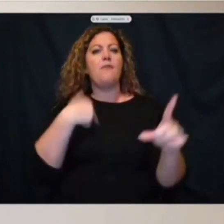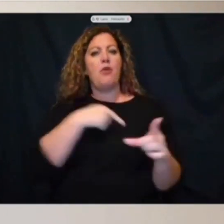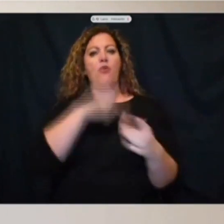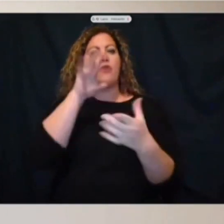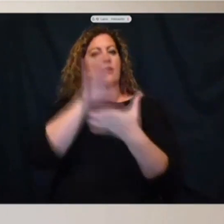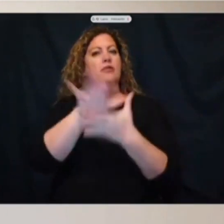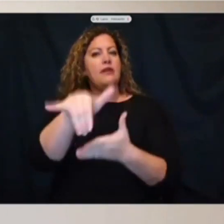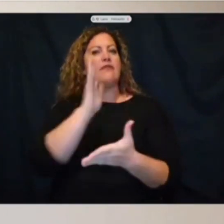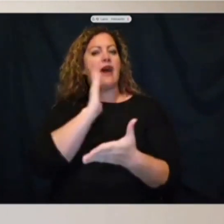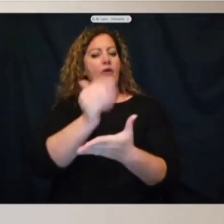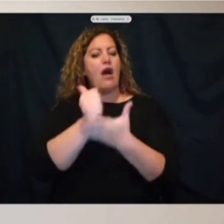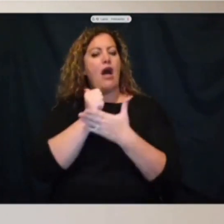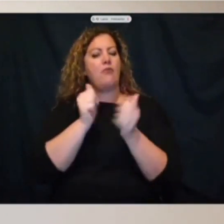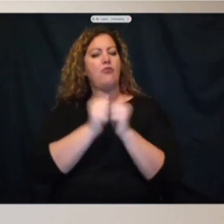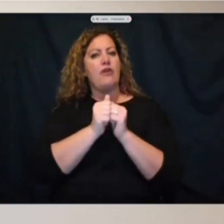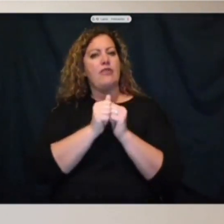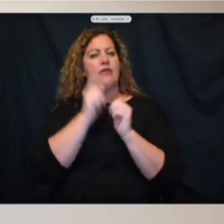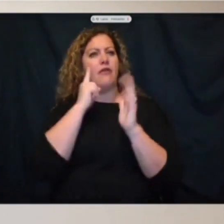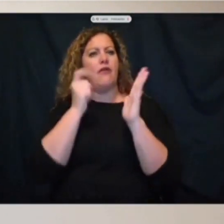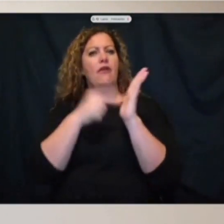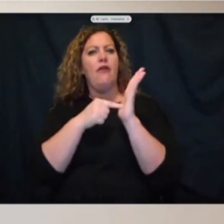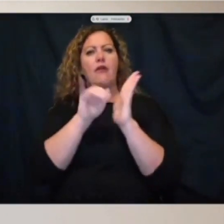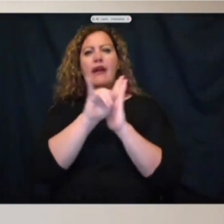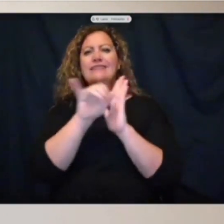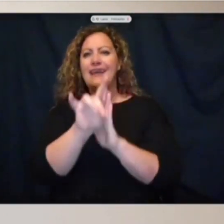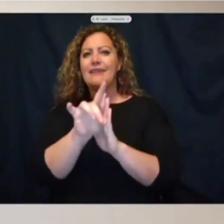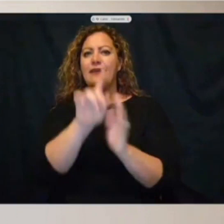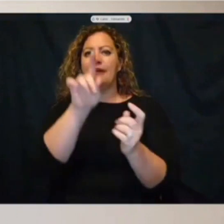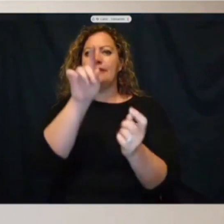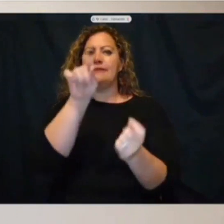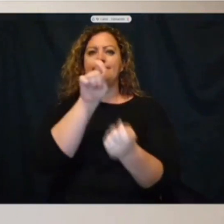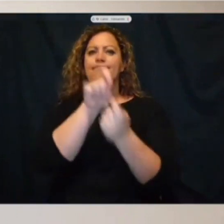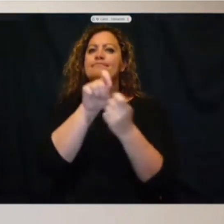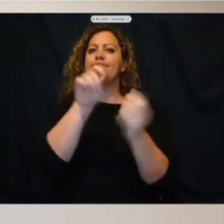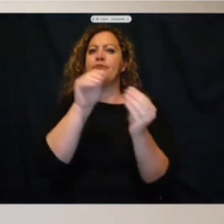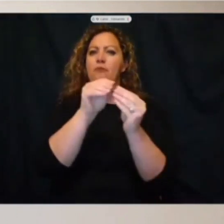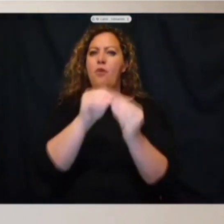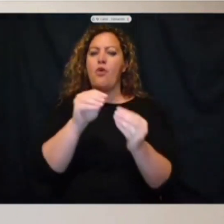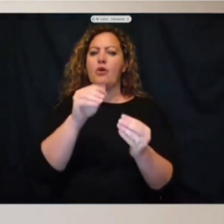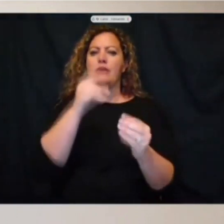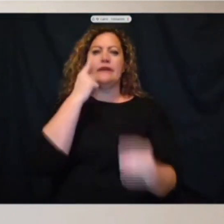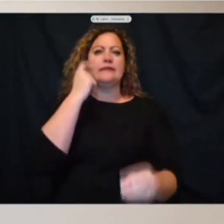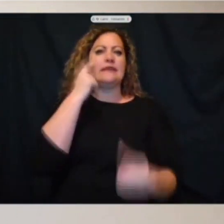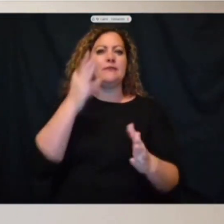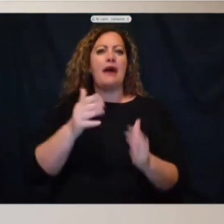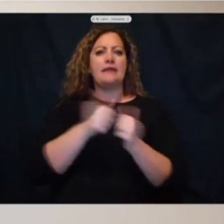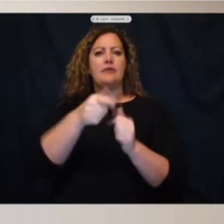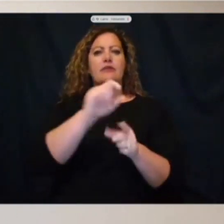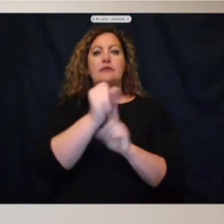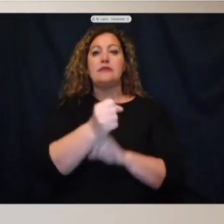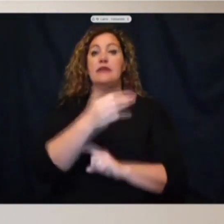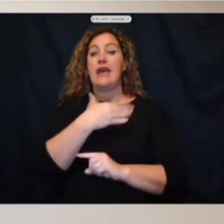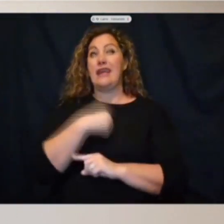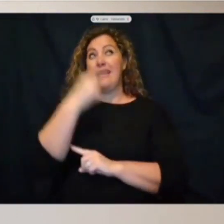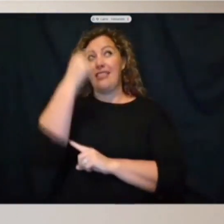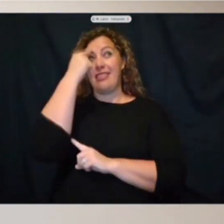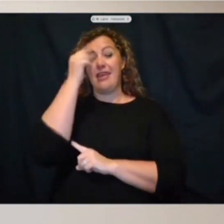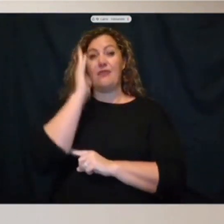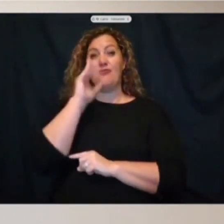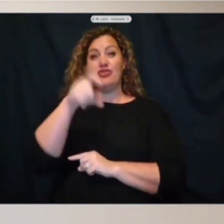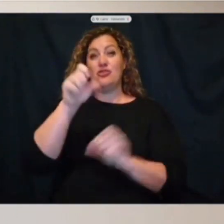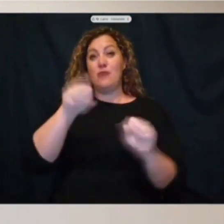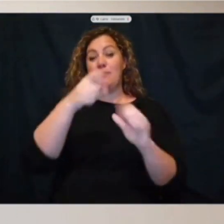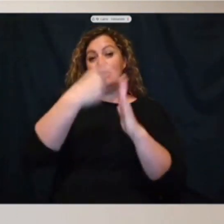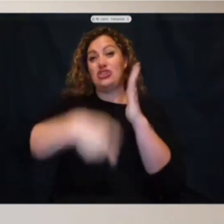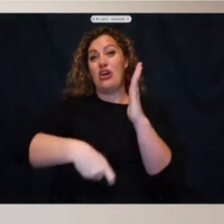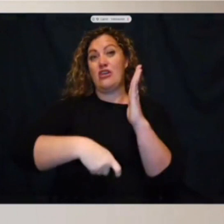help us in identifying additional suspects in these cases, and I expect that we should be able to charge individuals, hopefully within the near